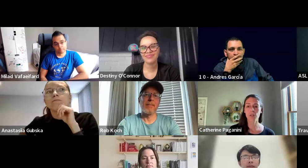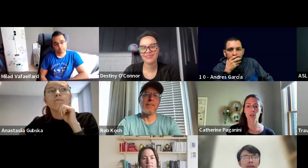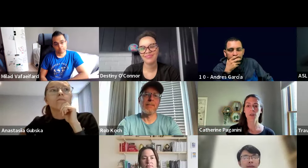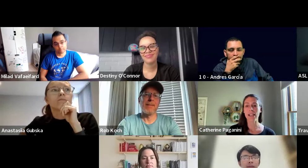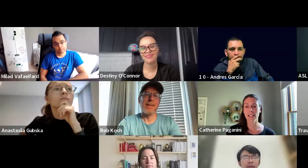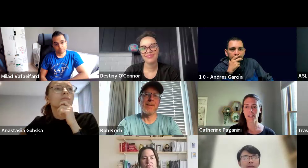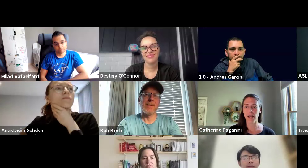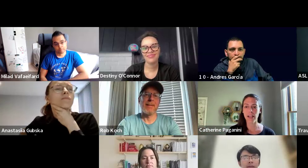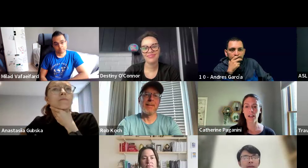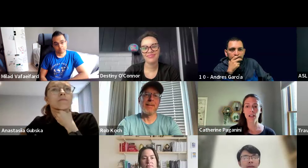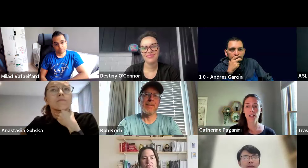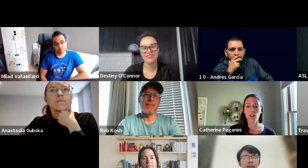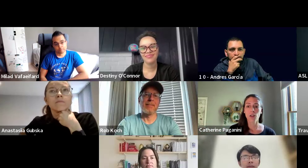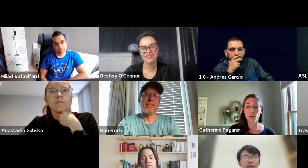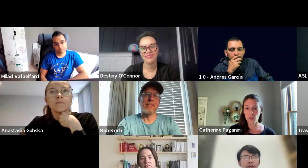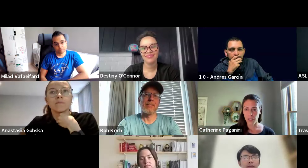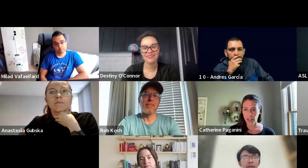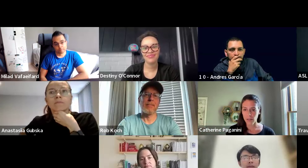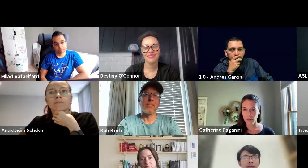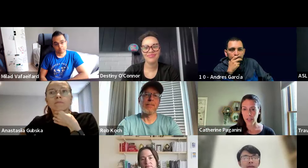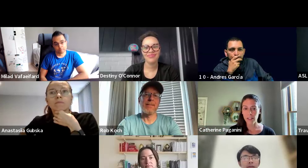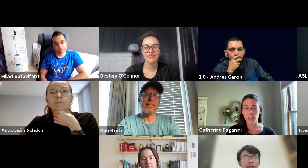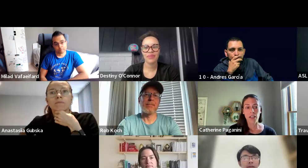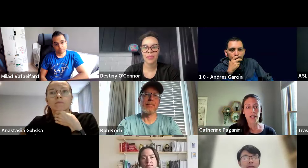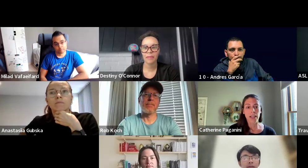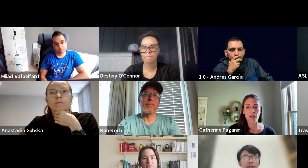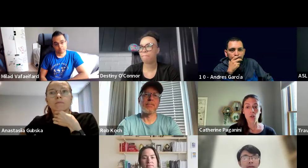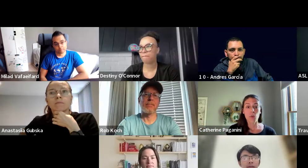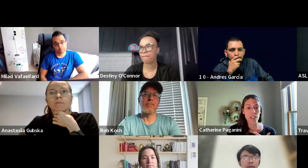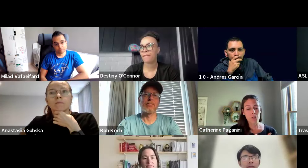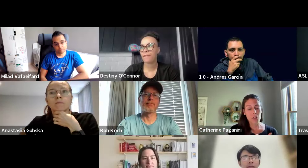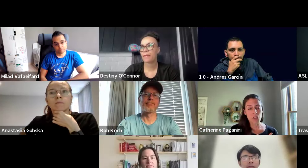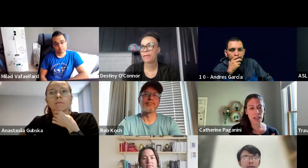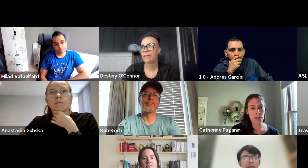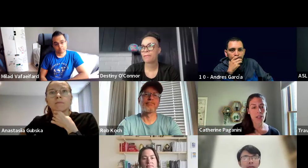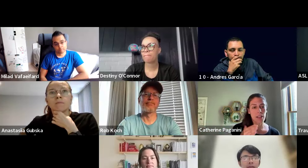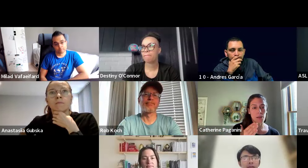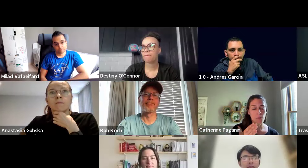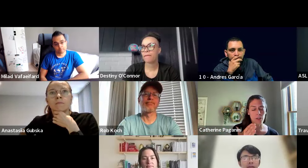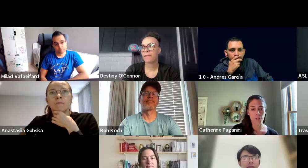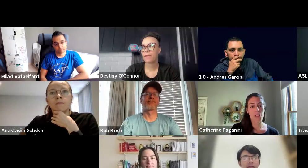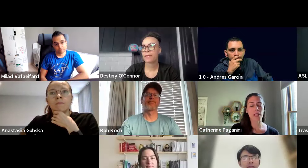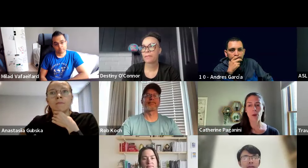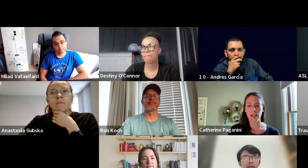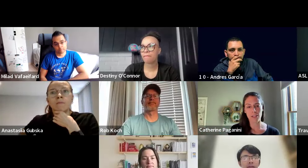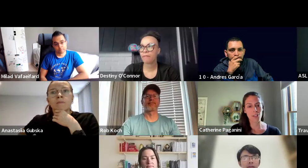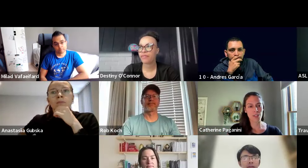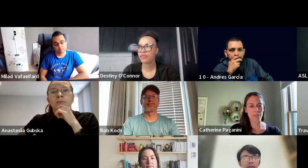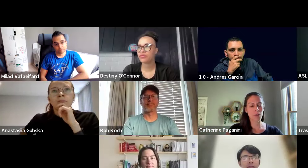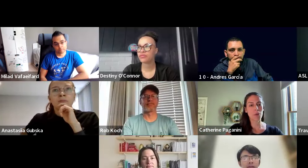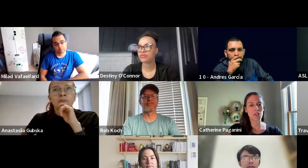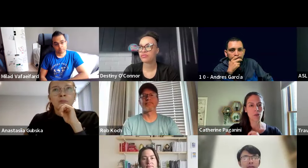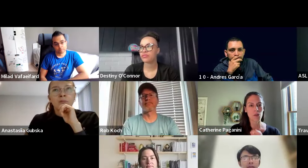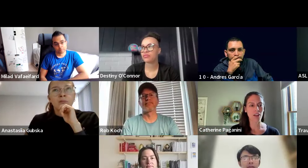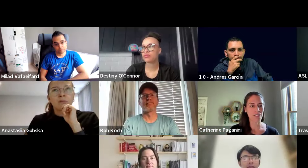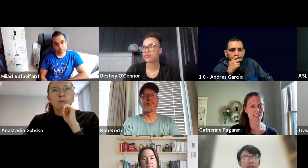the first step is always identifying a focus area, right? And so we did the first time with the conference best practices, because